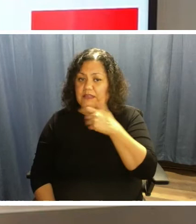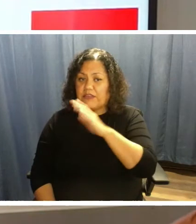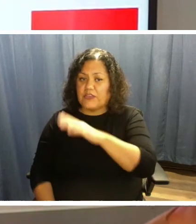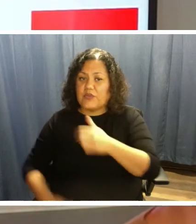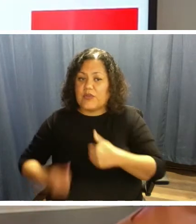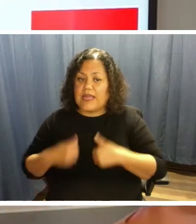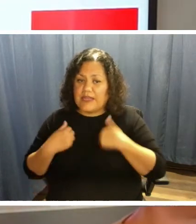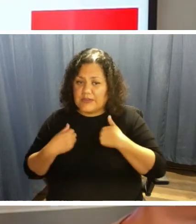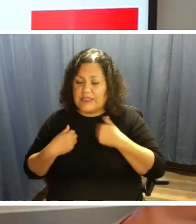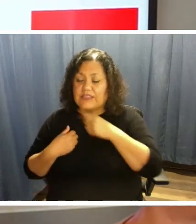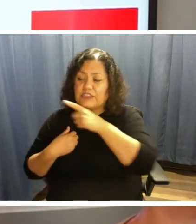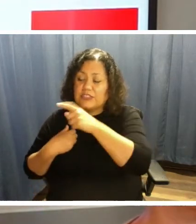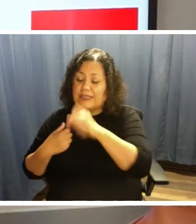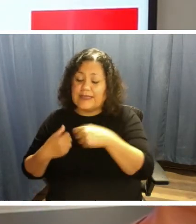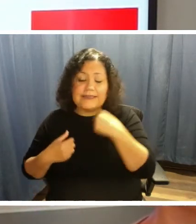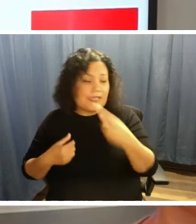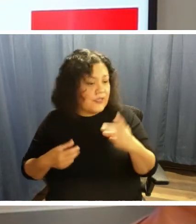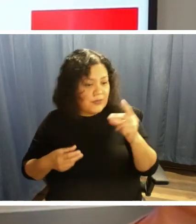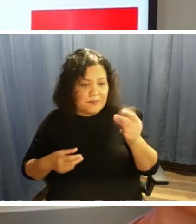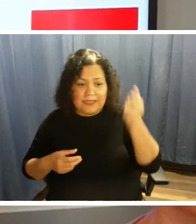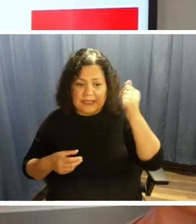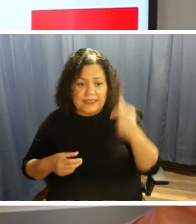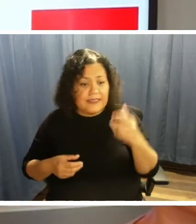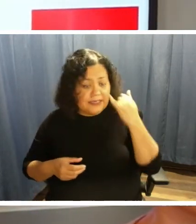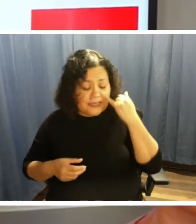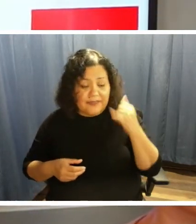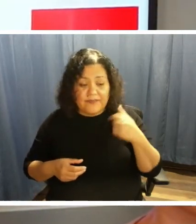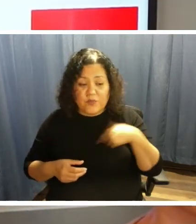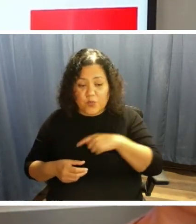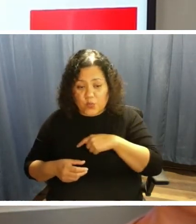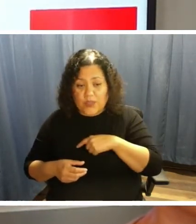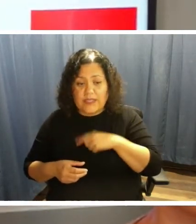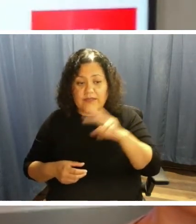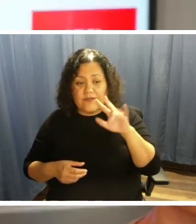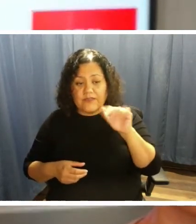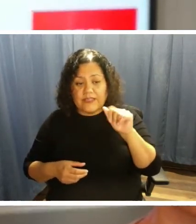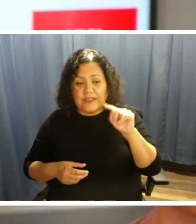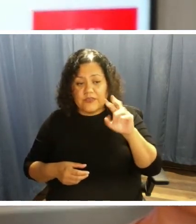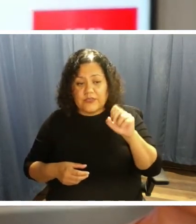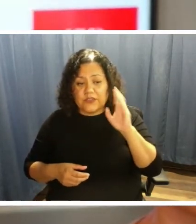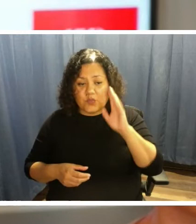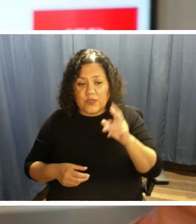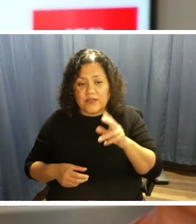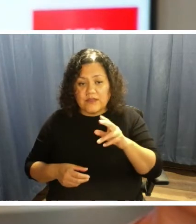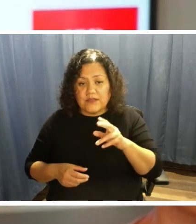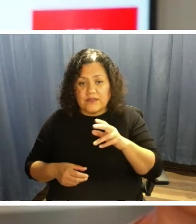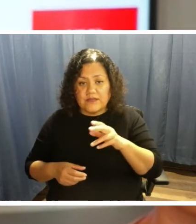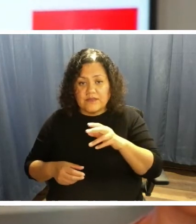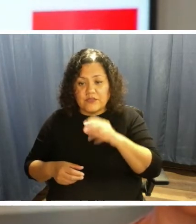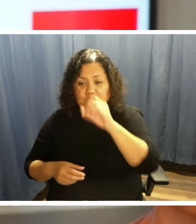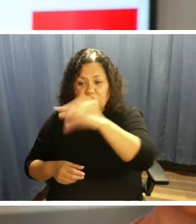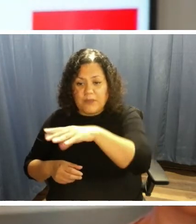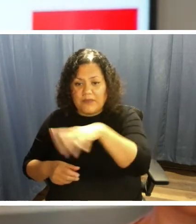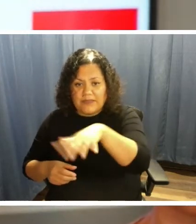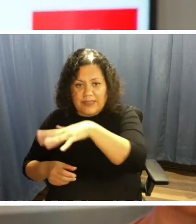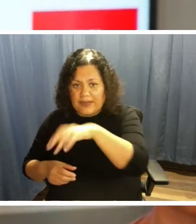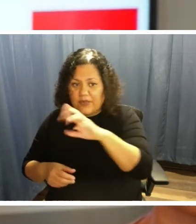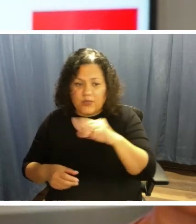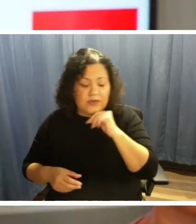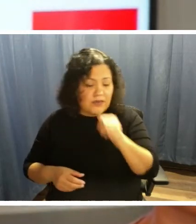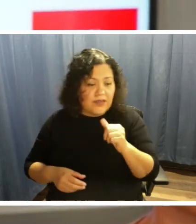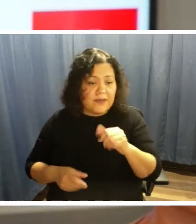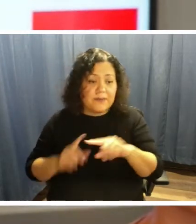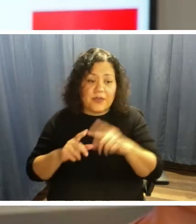she can tell you right then and there whether or not VIA Trans goes there or not. But remember, VIA Trans